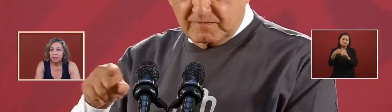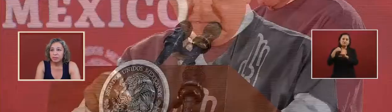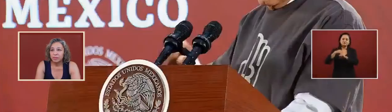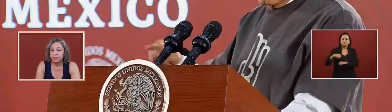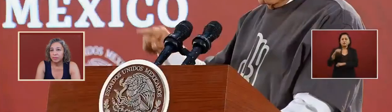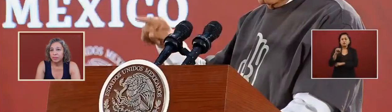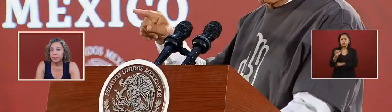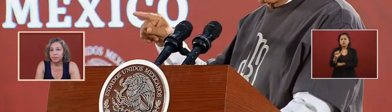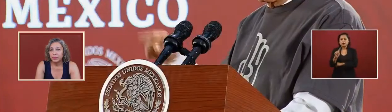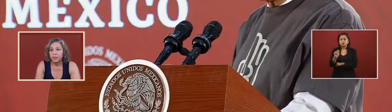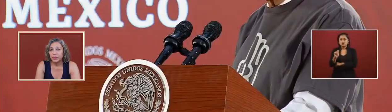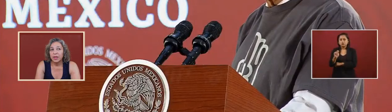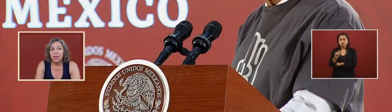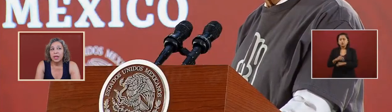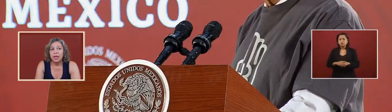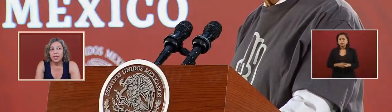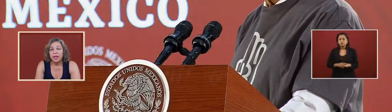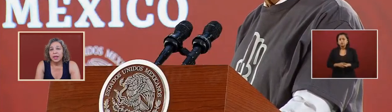SAT